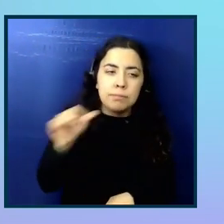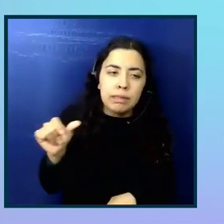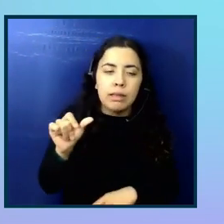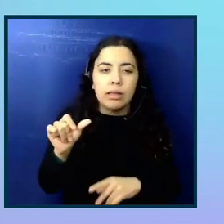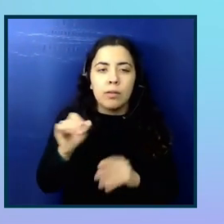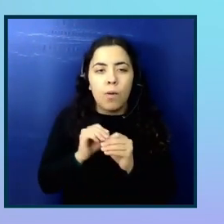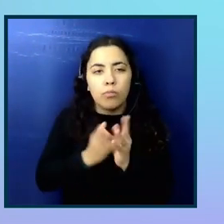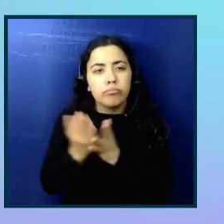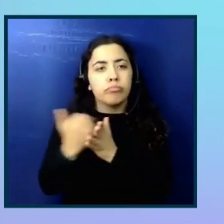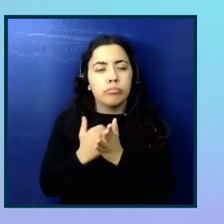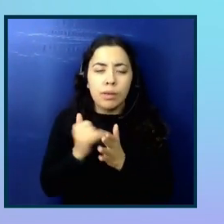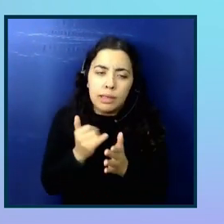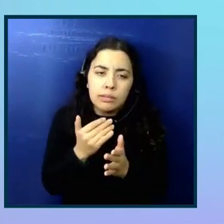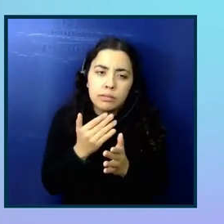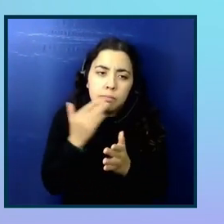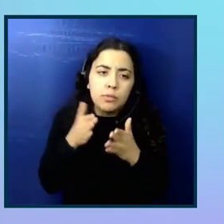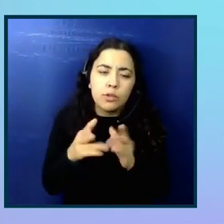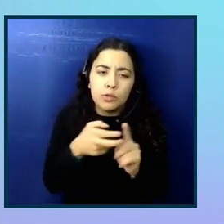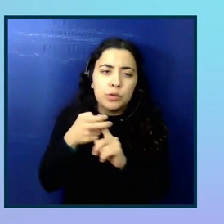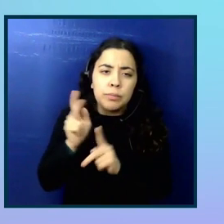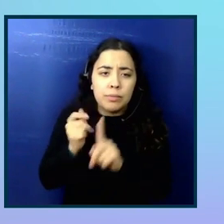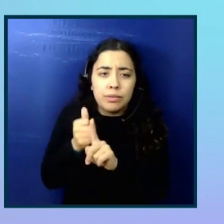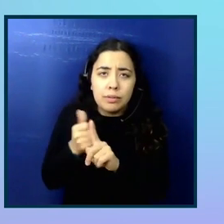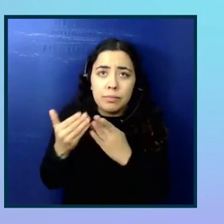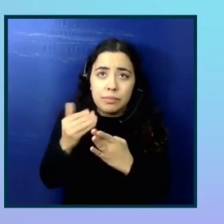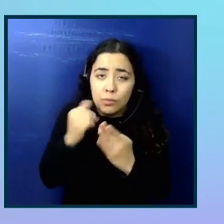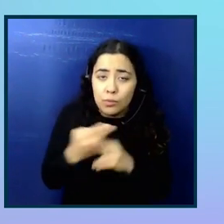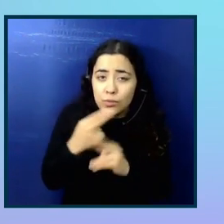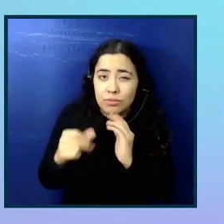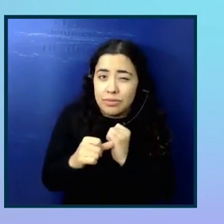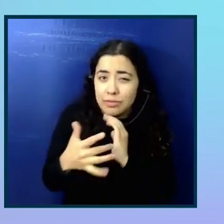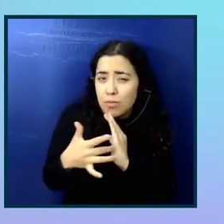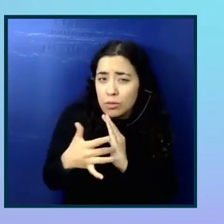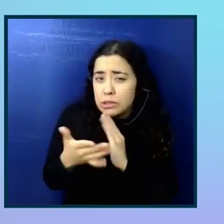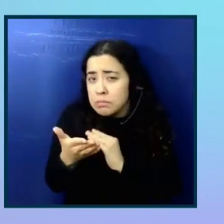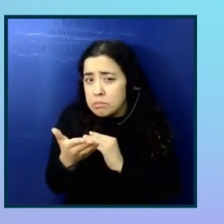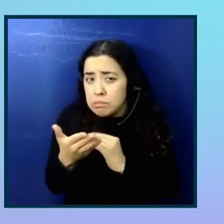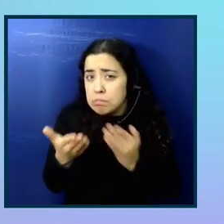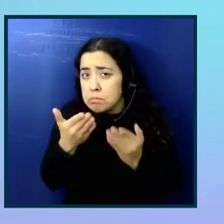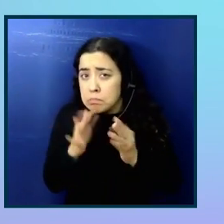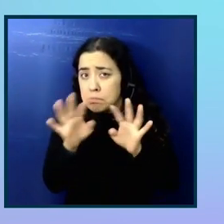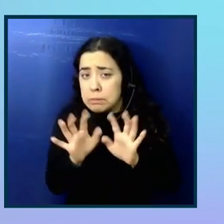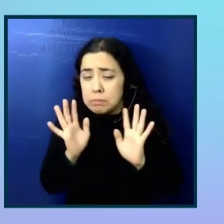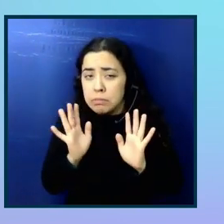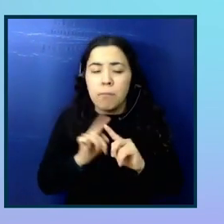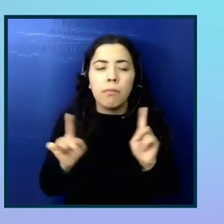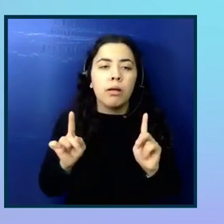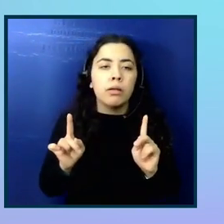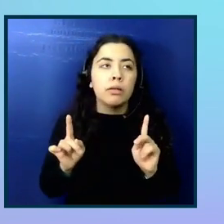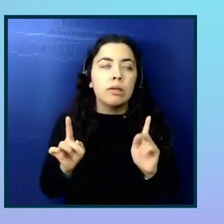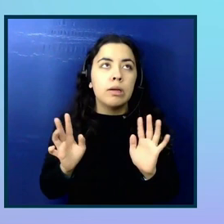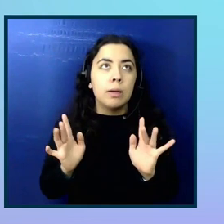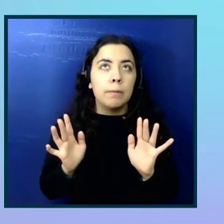that is the best way. And to also recruit people who may not use assistive technologies. But also,